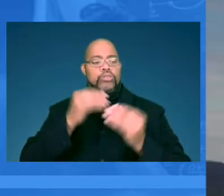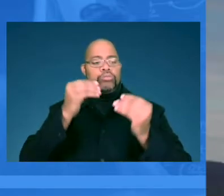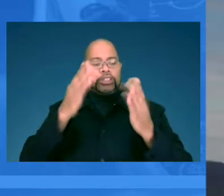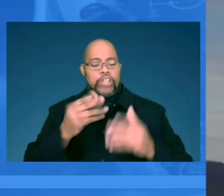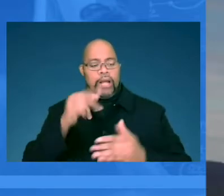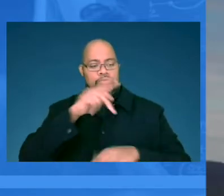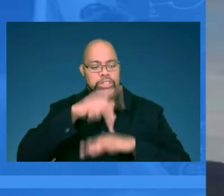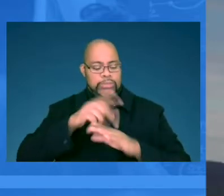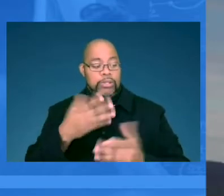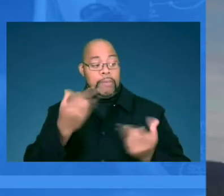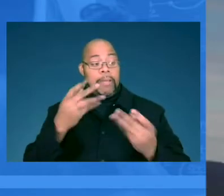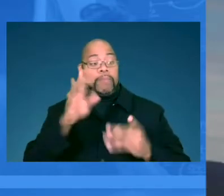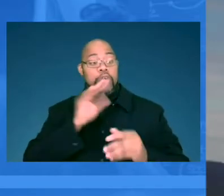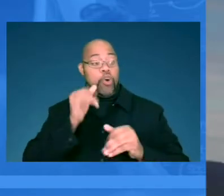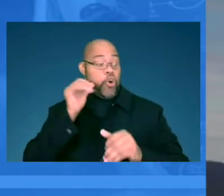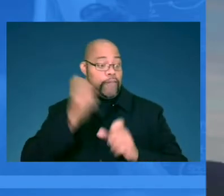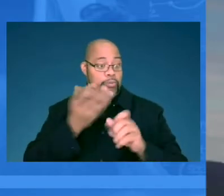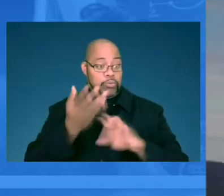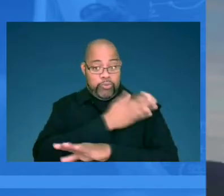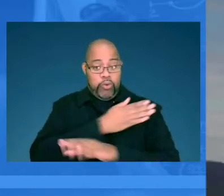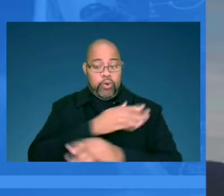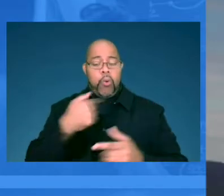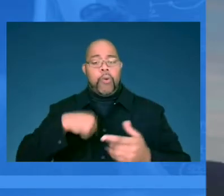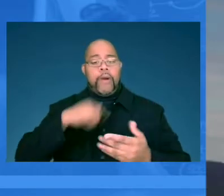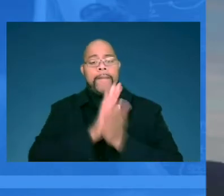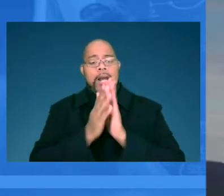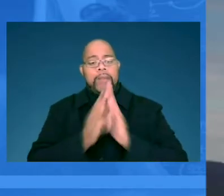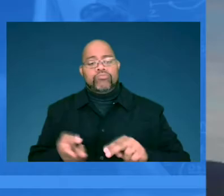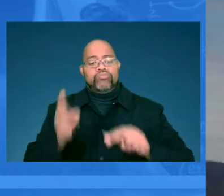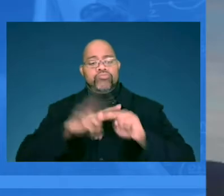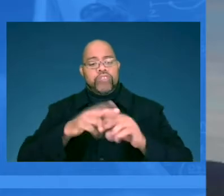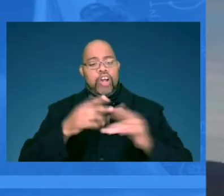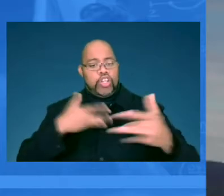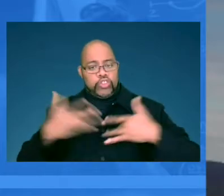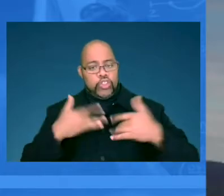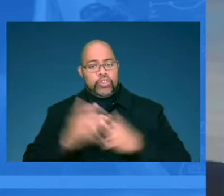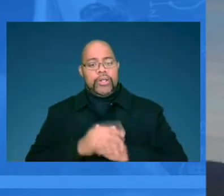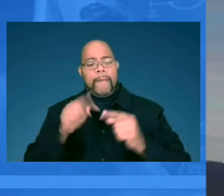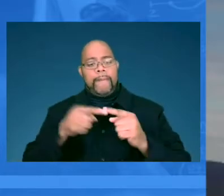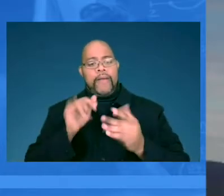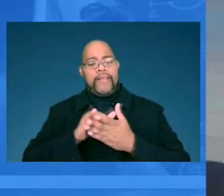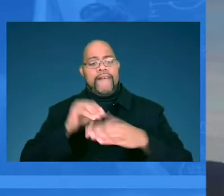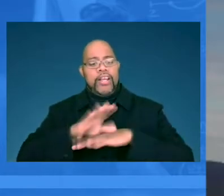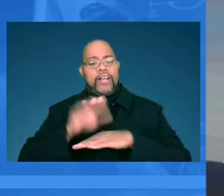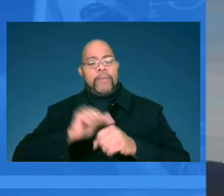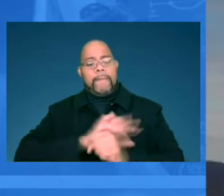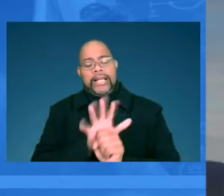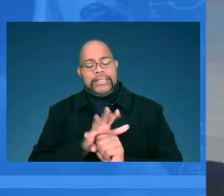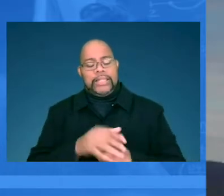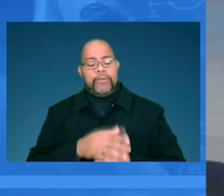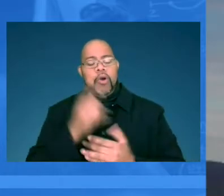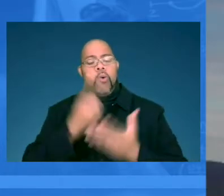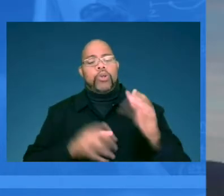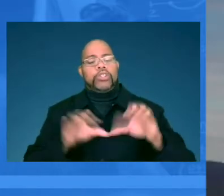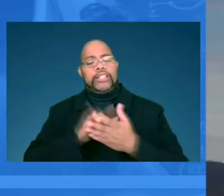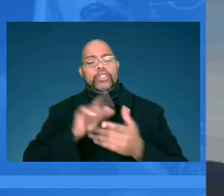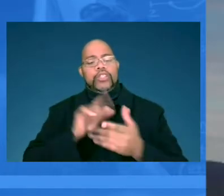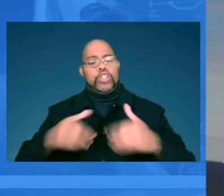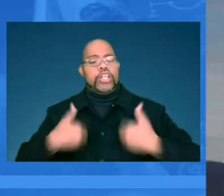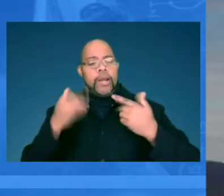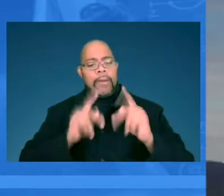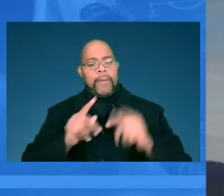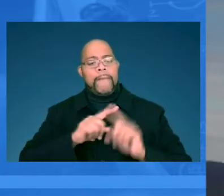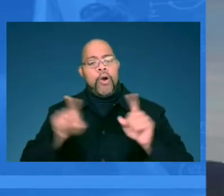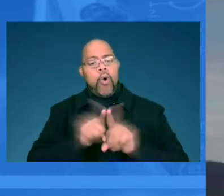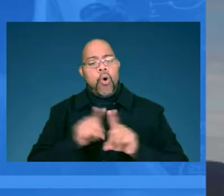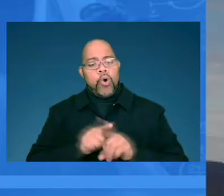And like many of the speakers that you've heard from today, we have become increasingly concerned about the effects of the pandemic and what it's done to young